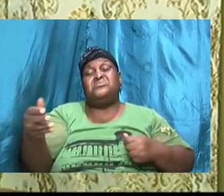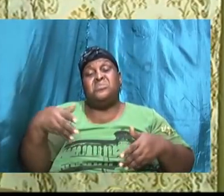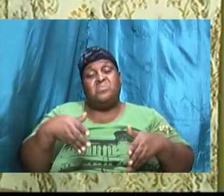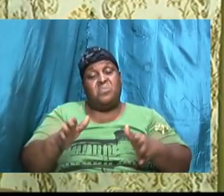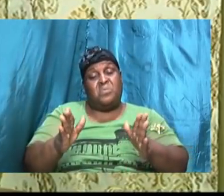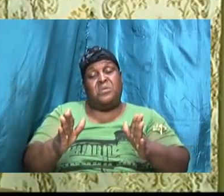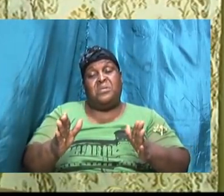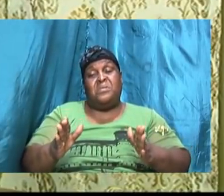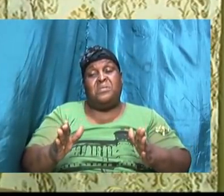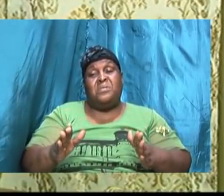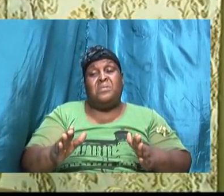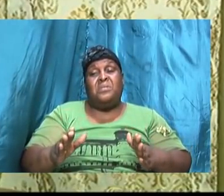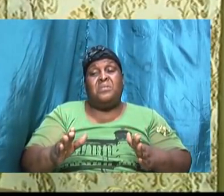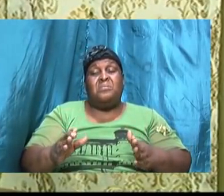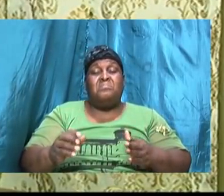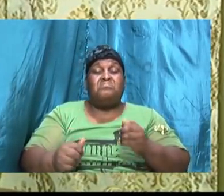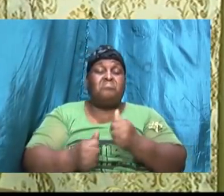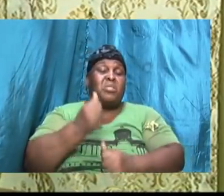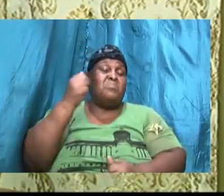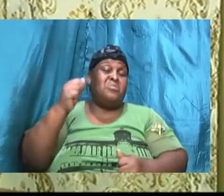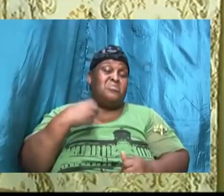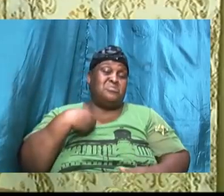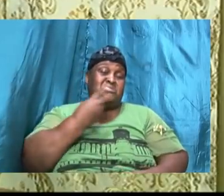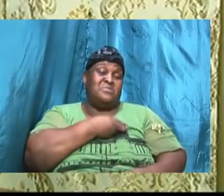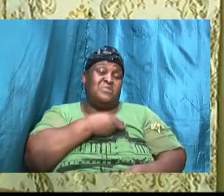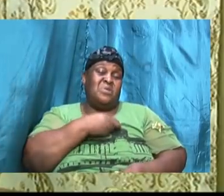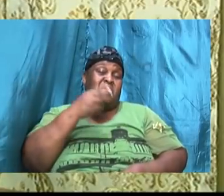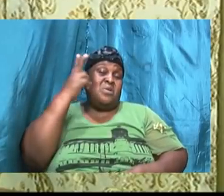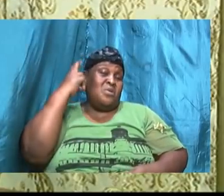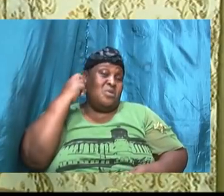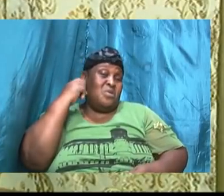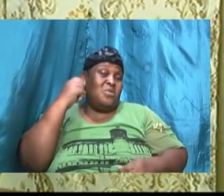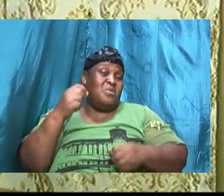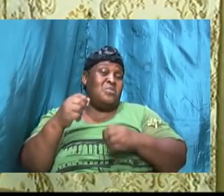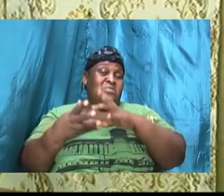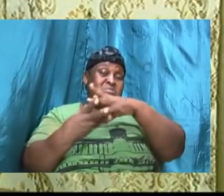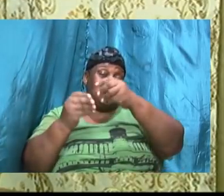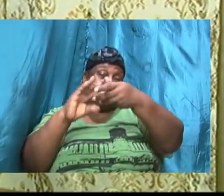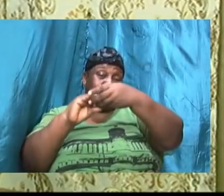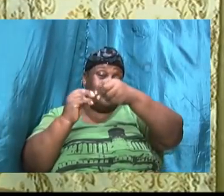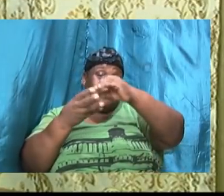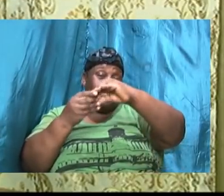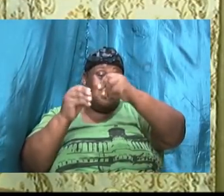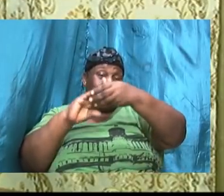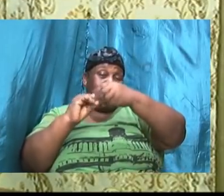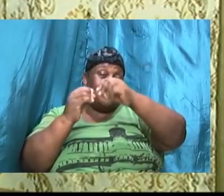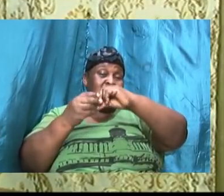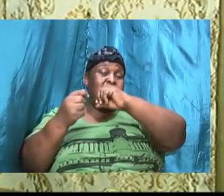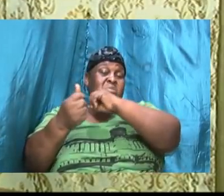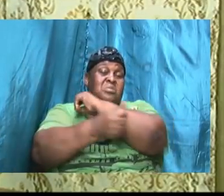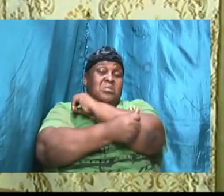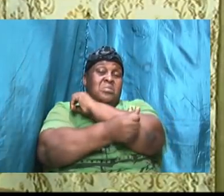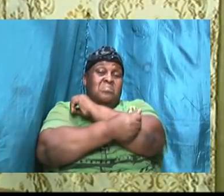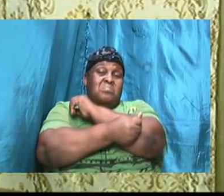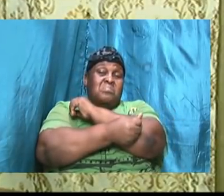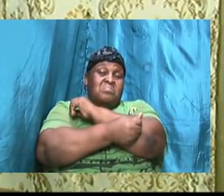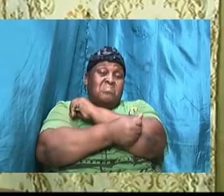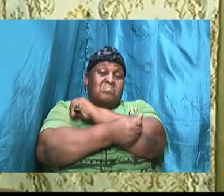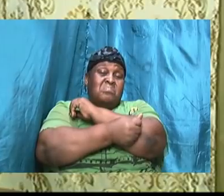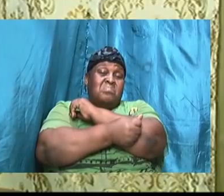most of us have heard the story about Abraham the narrative of Abraham